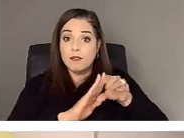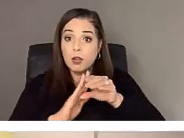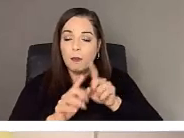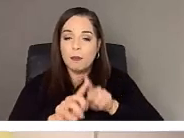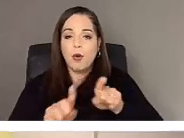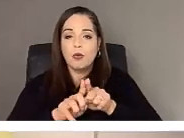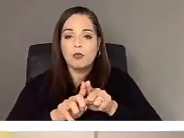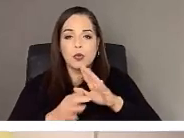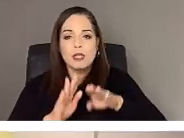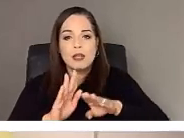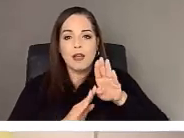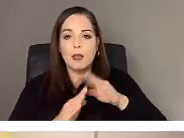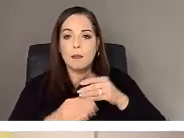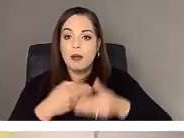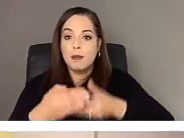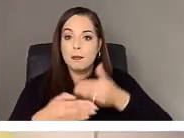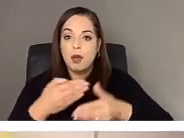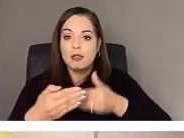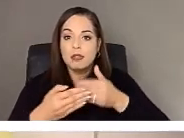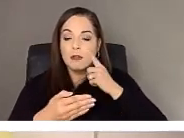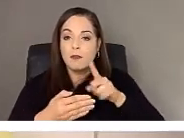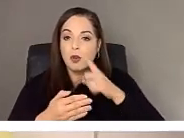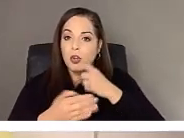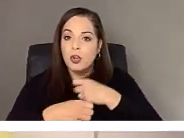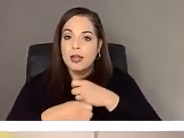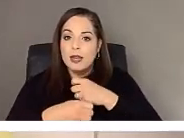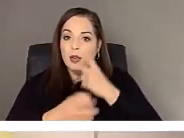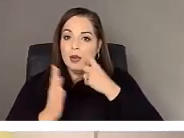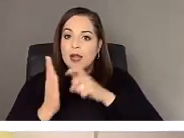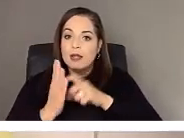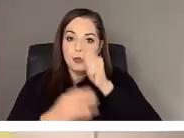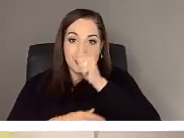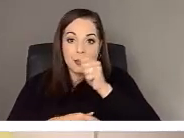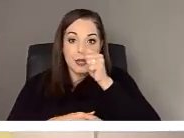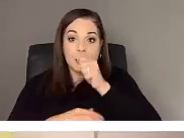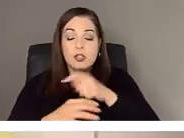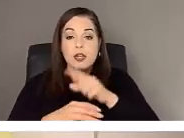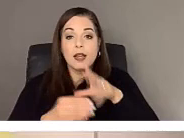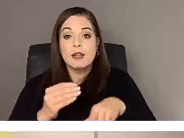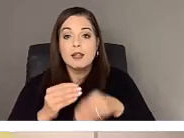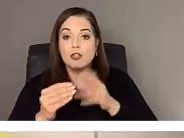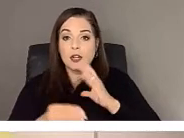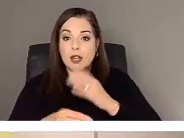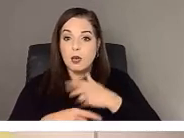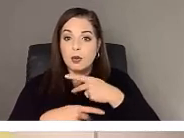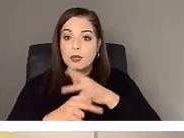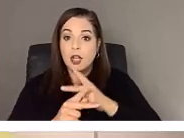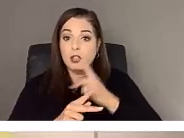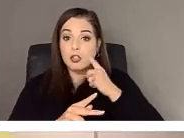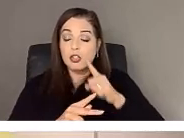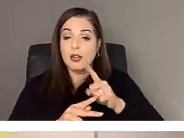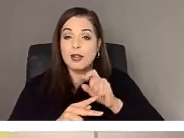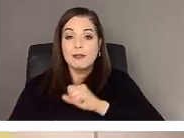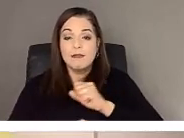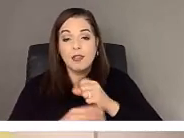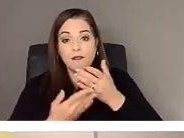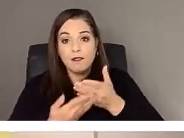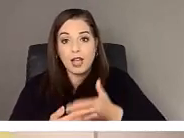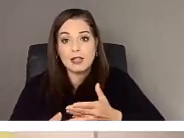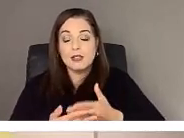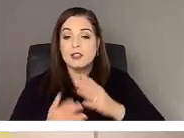process for creating recognizable animation in addition to our production of fact sheets and research reports.